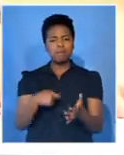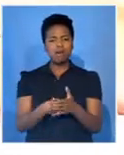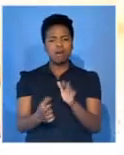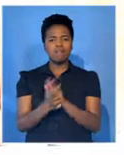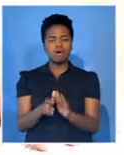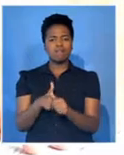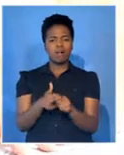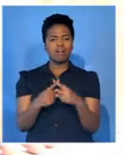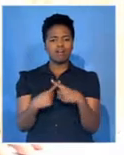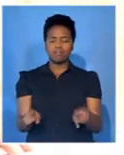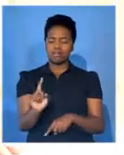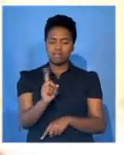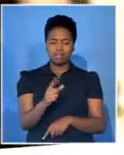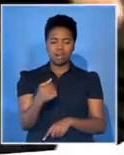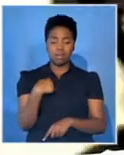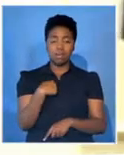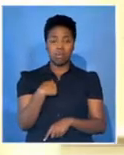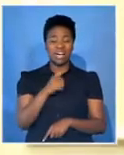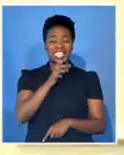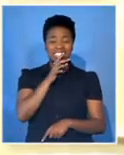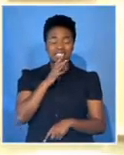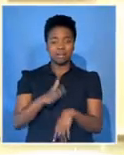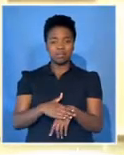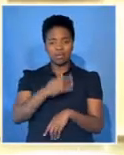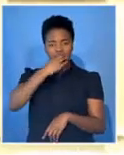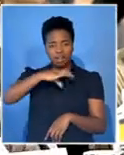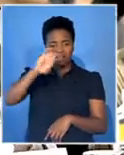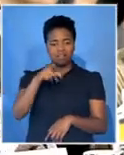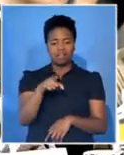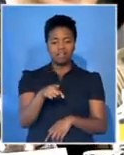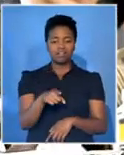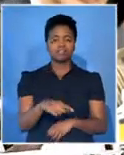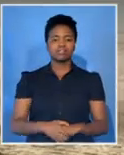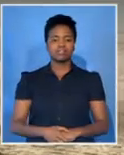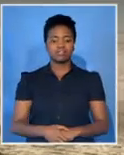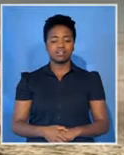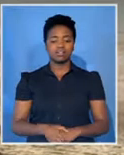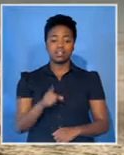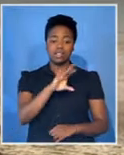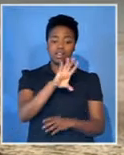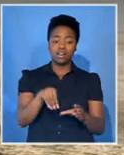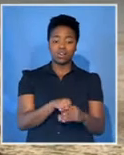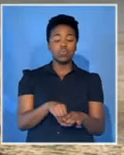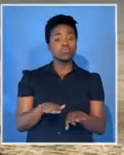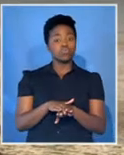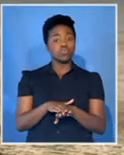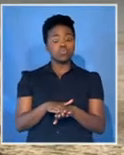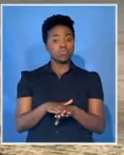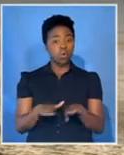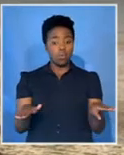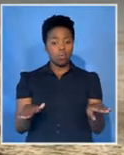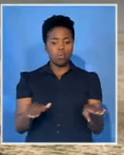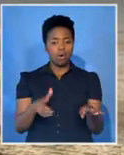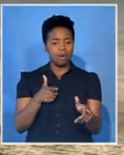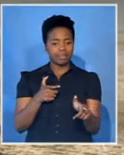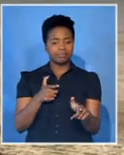Botswana, with the continent's biggest elephant population, was the first to endorse new measures. They include a zero tolerance approach to